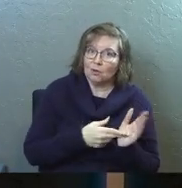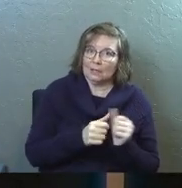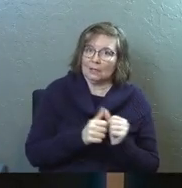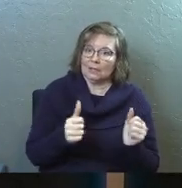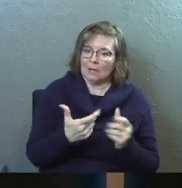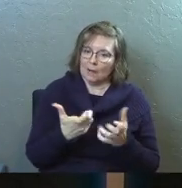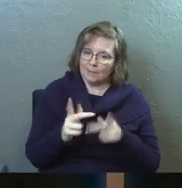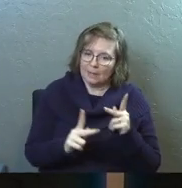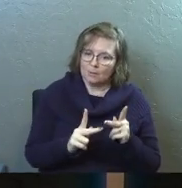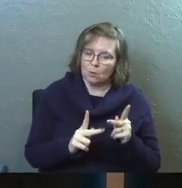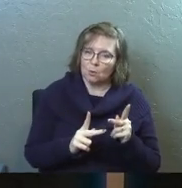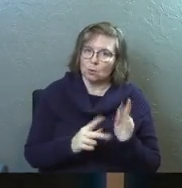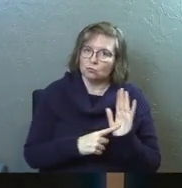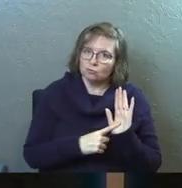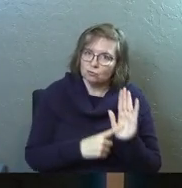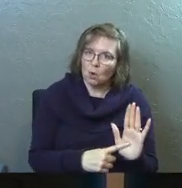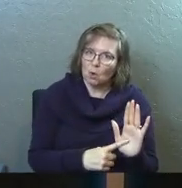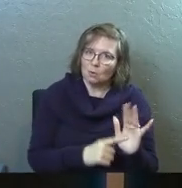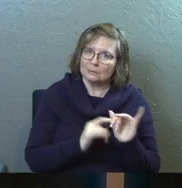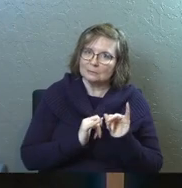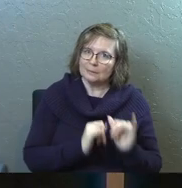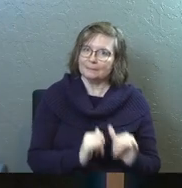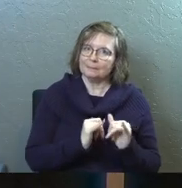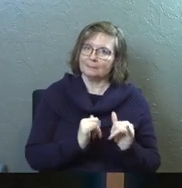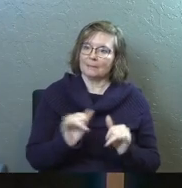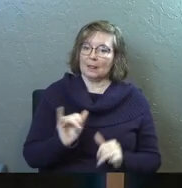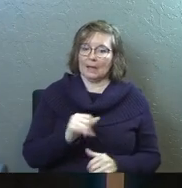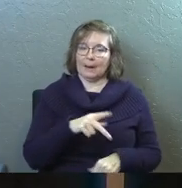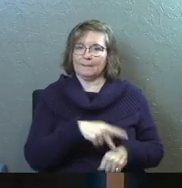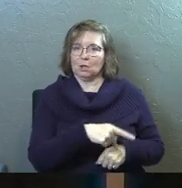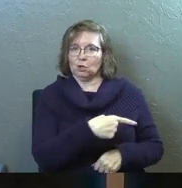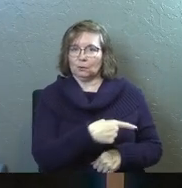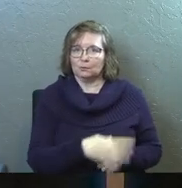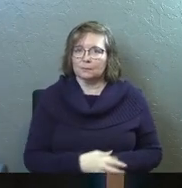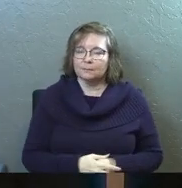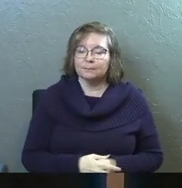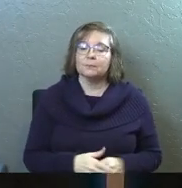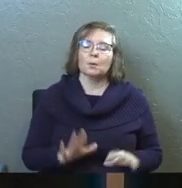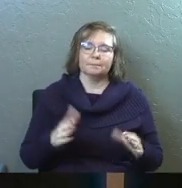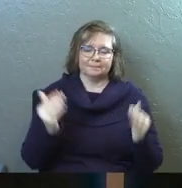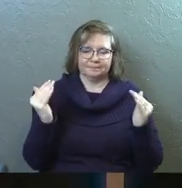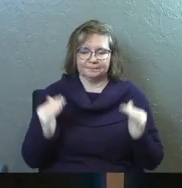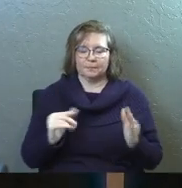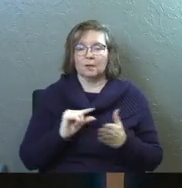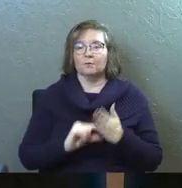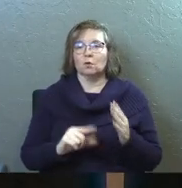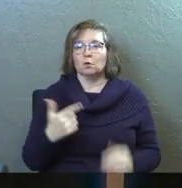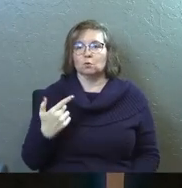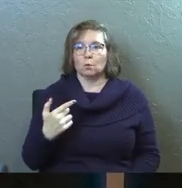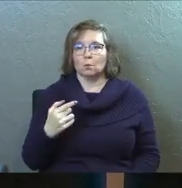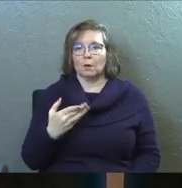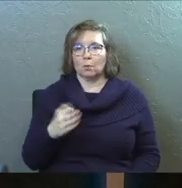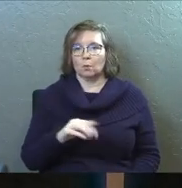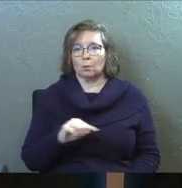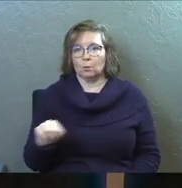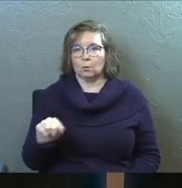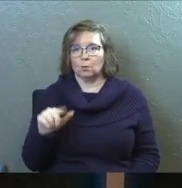integrity. I want to be people that walk it out just like Peter is. So they continue here. This is verse 21 through